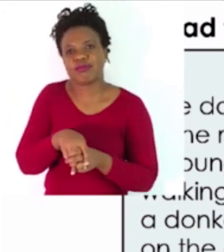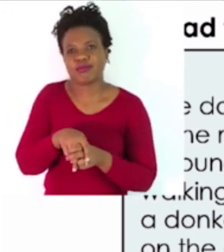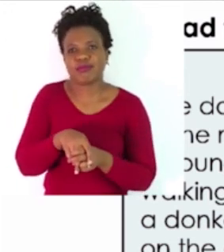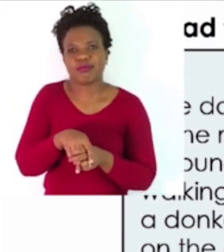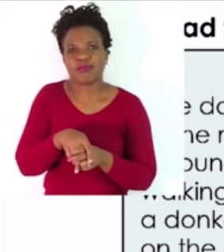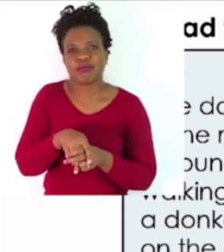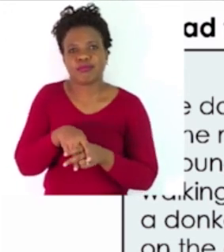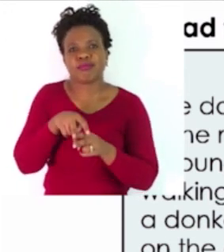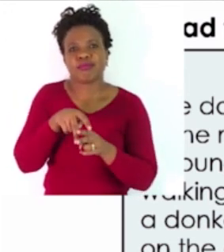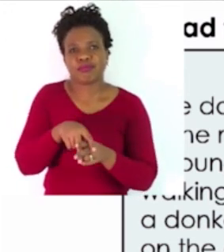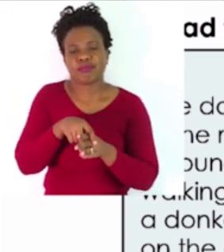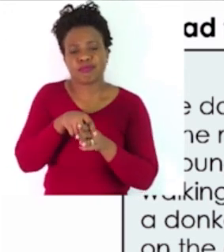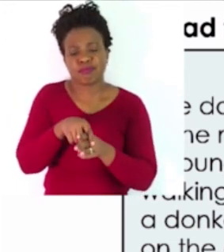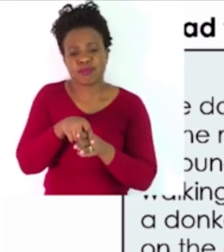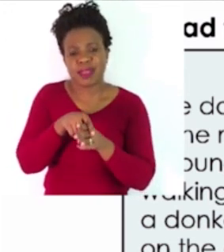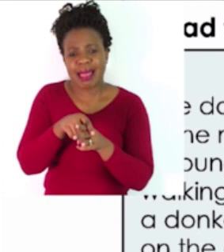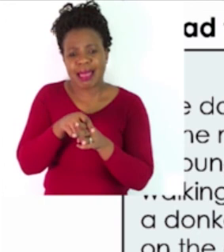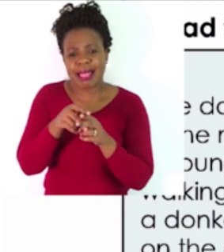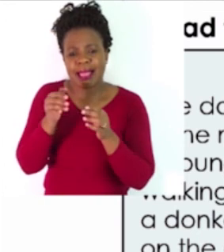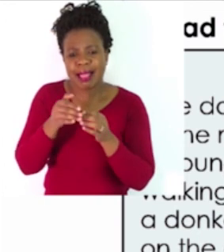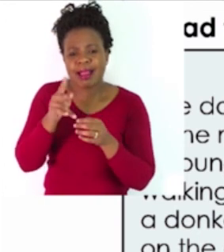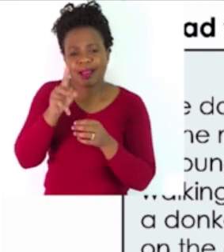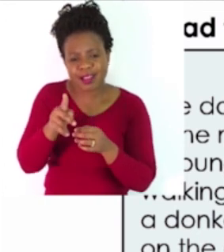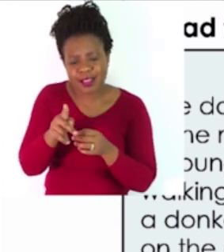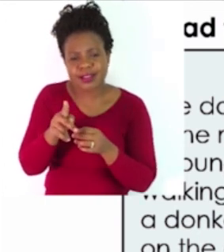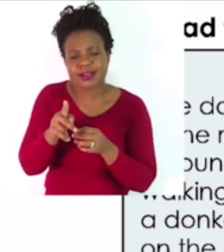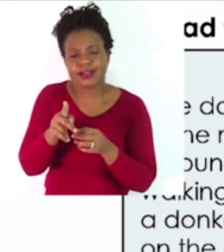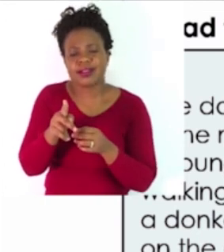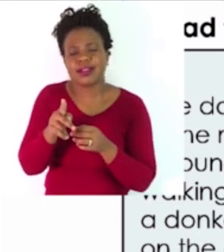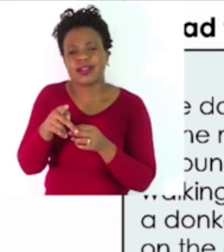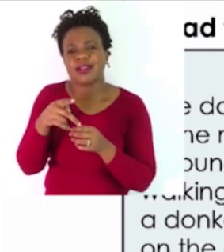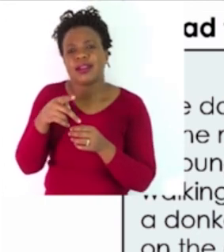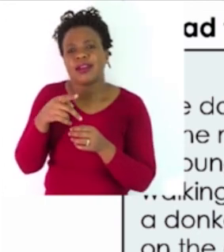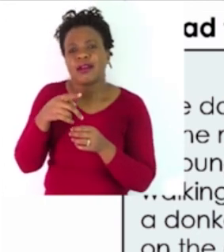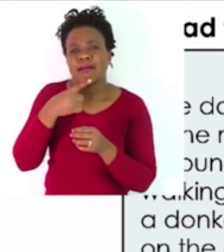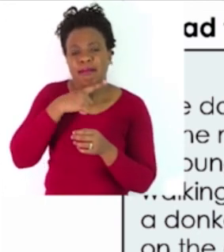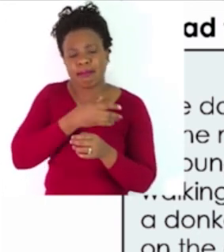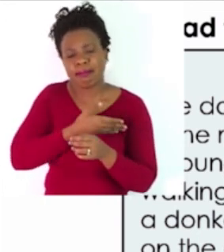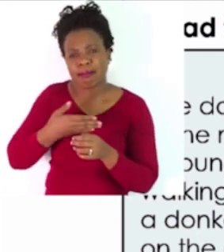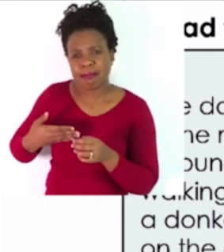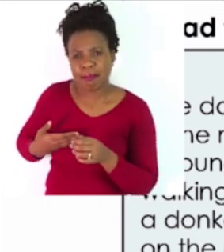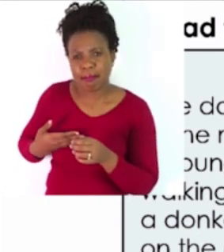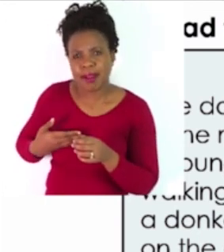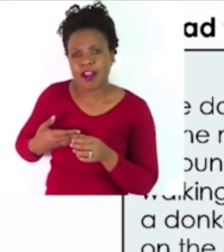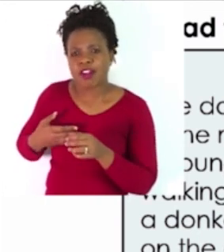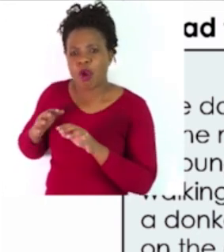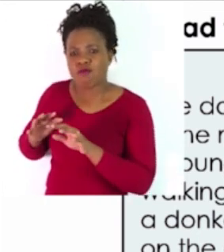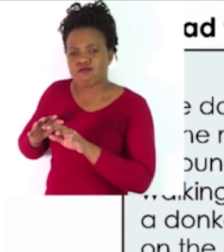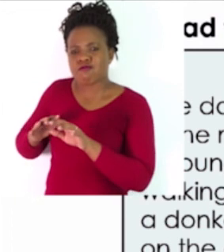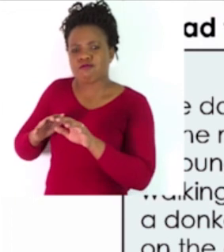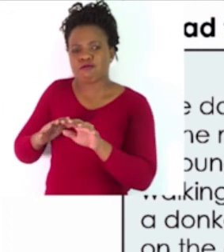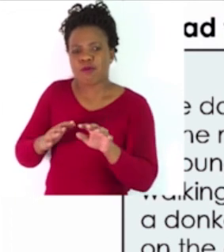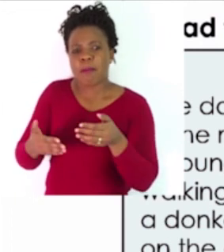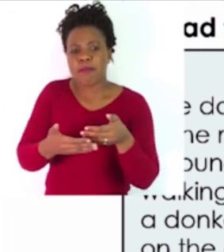They had not gone far when they passed a man and a woman walking their cows. They